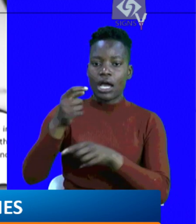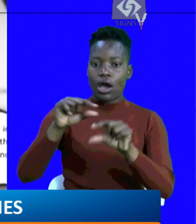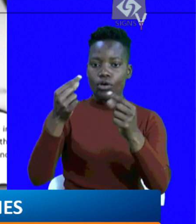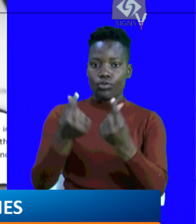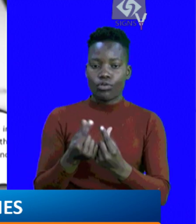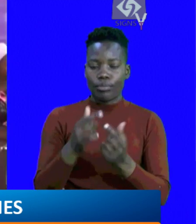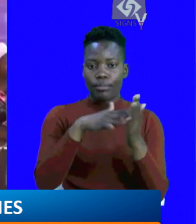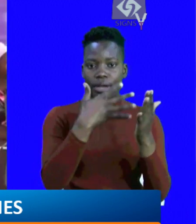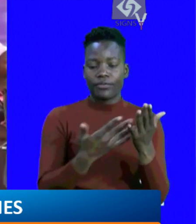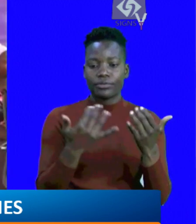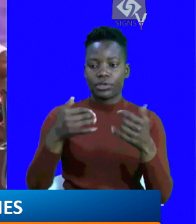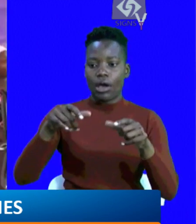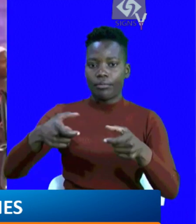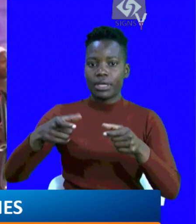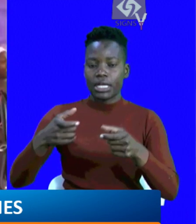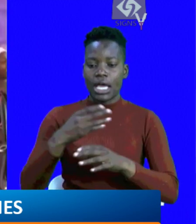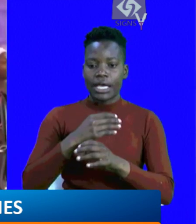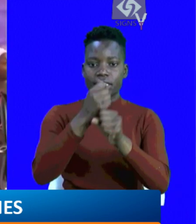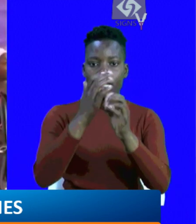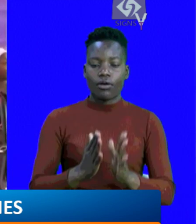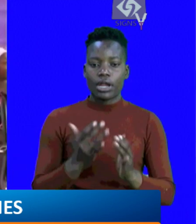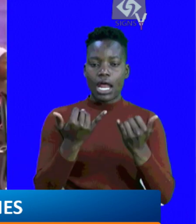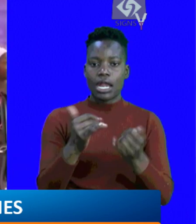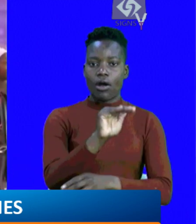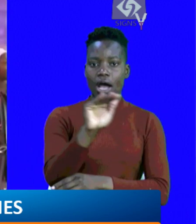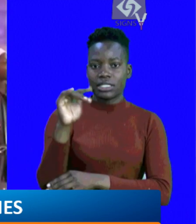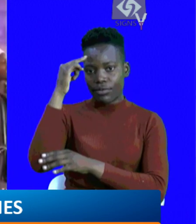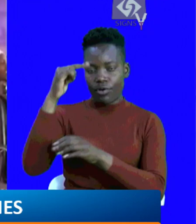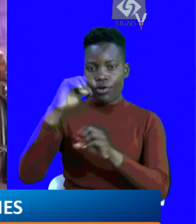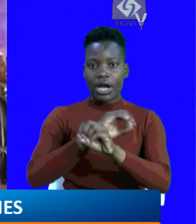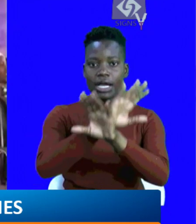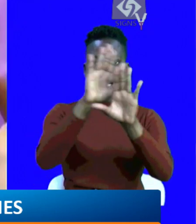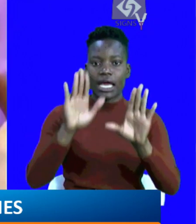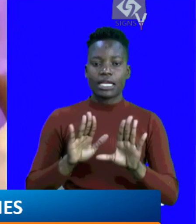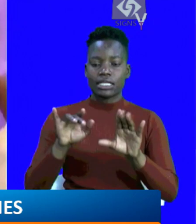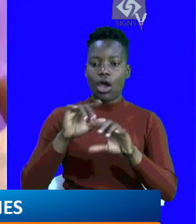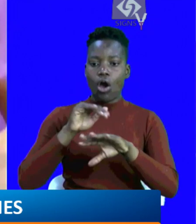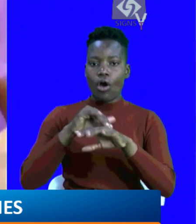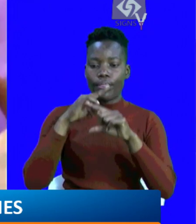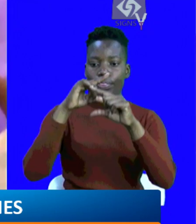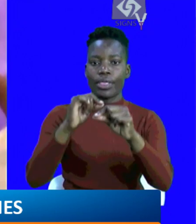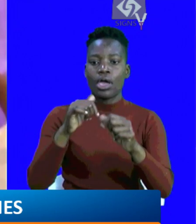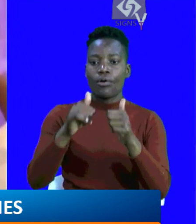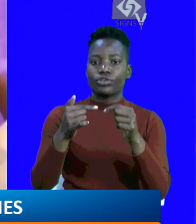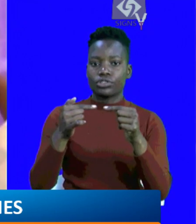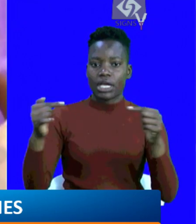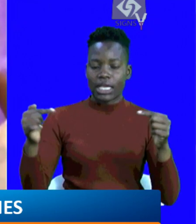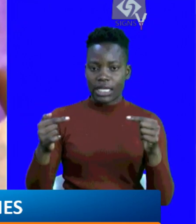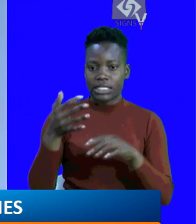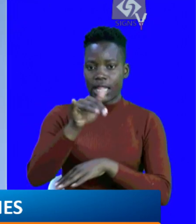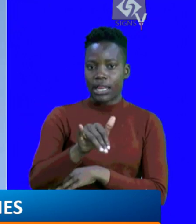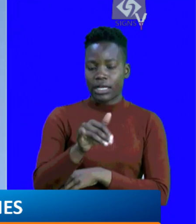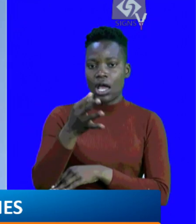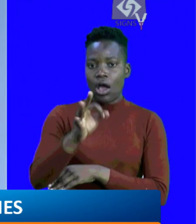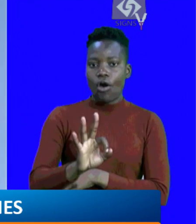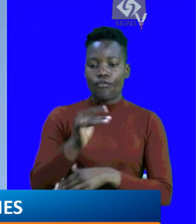platforms. Now, media stakeholders are now calling for clarity on remarks that came against the backdrop